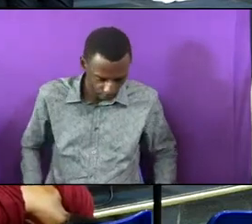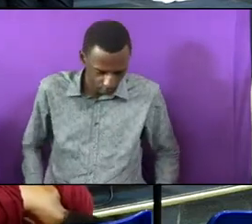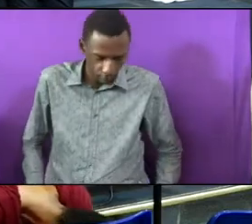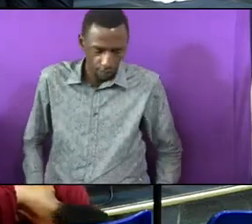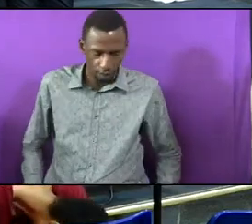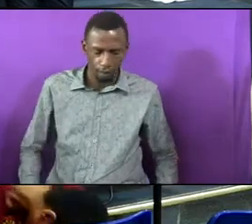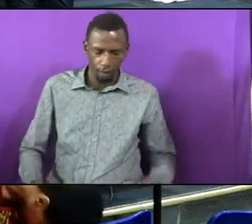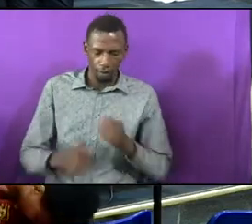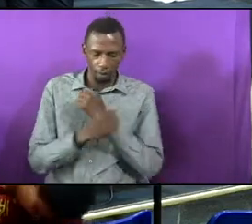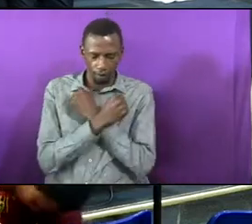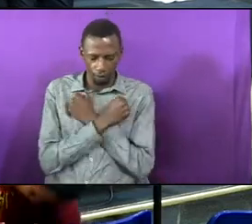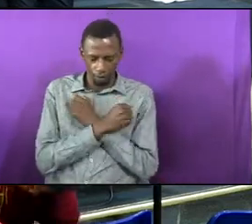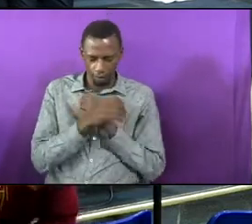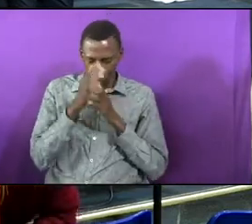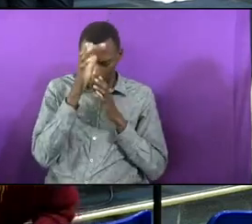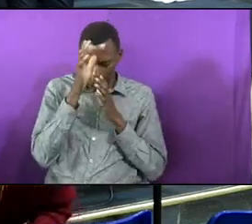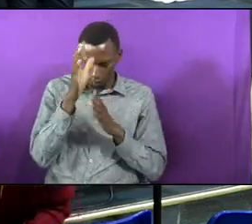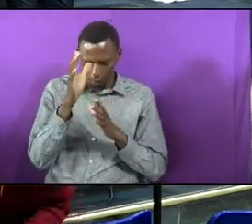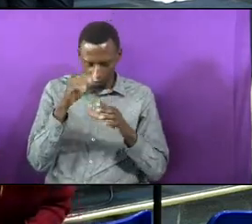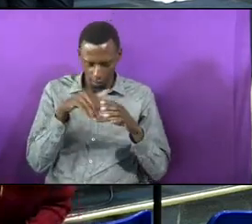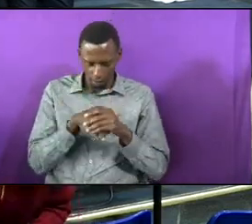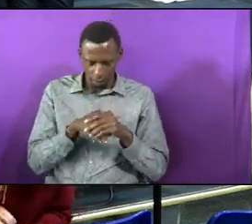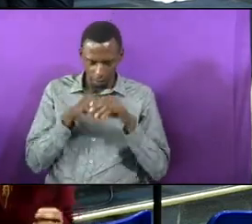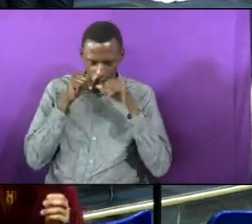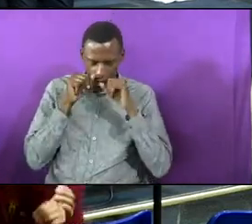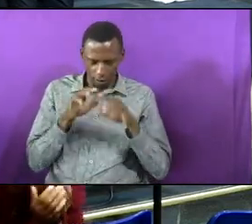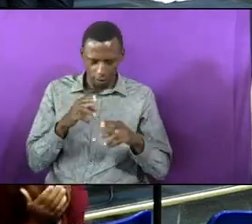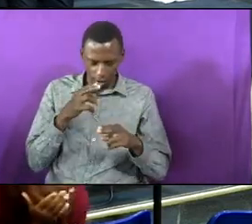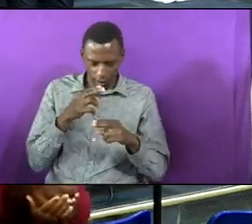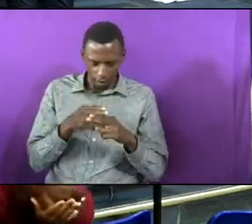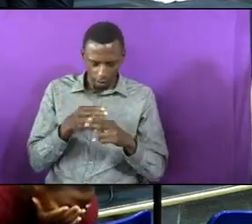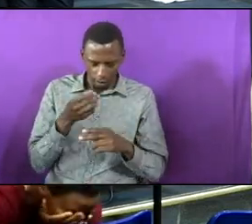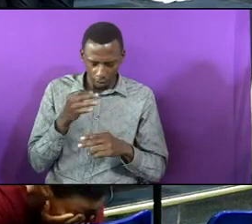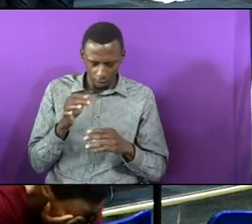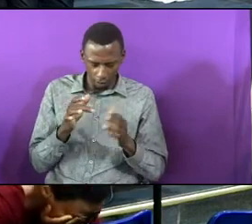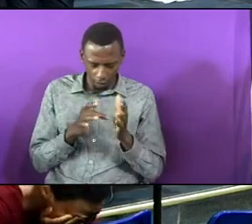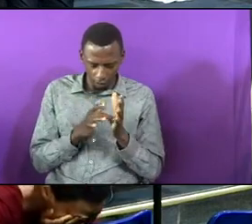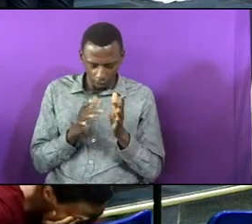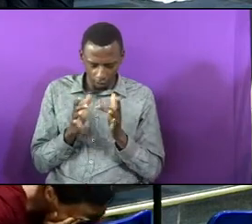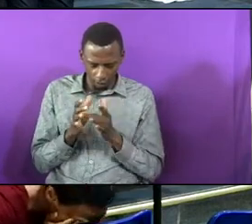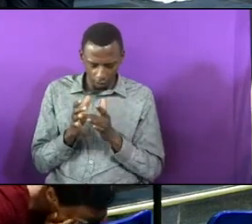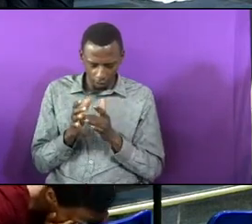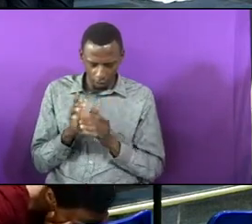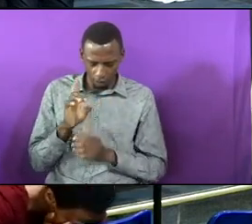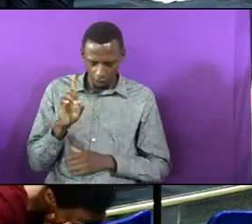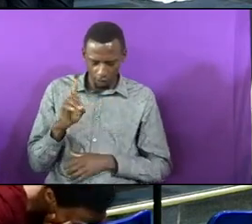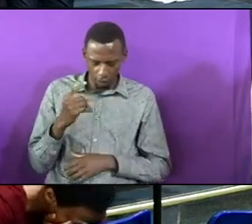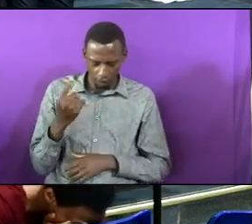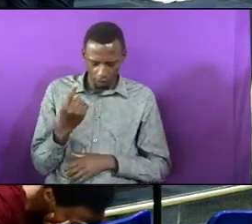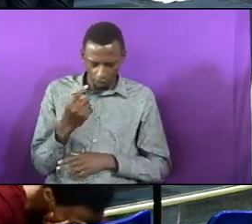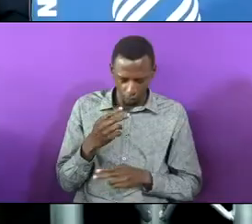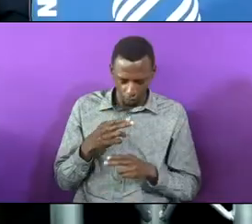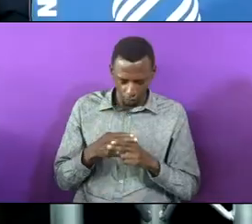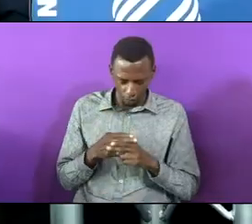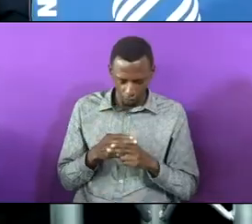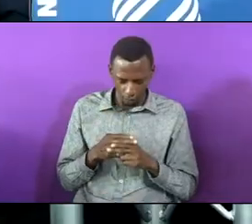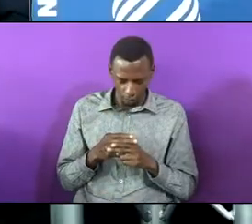Loving Father, in the blessed name of Jesus, the one and only name